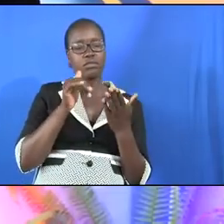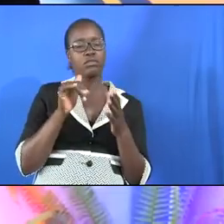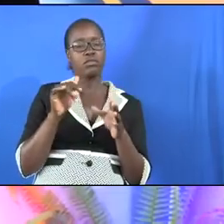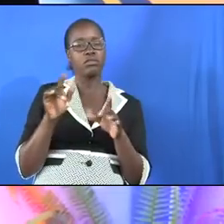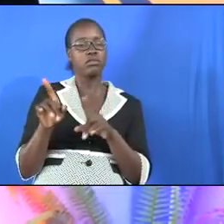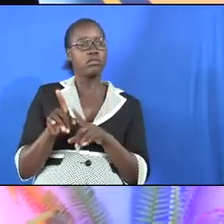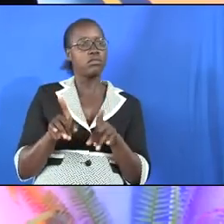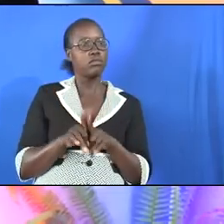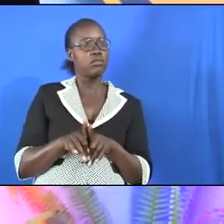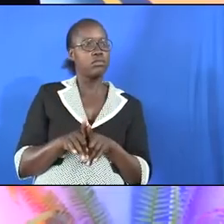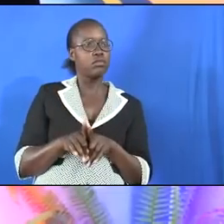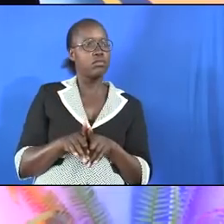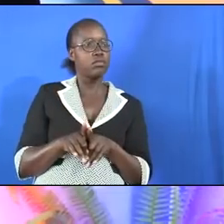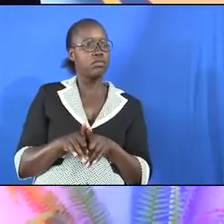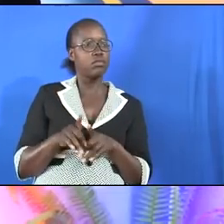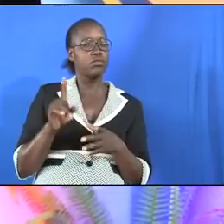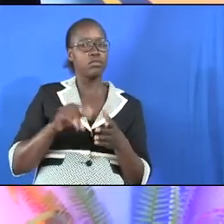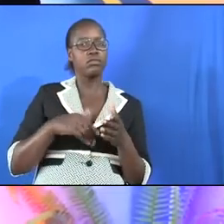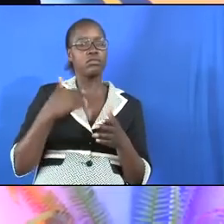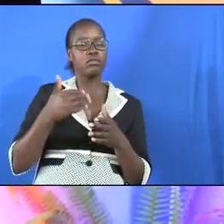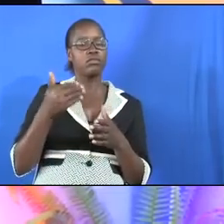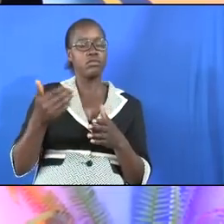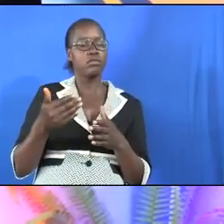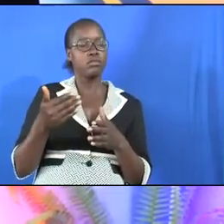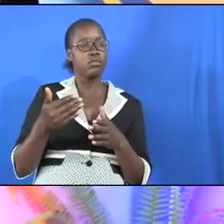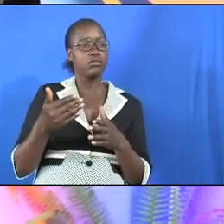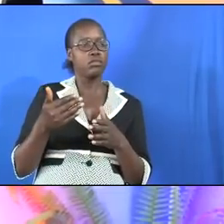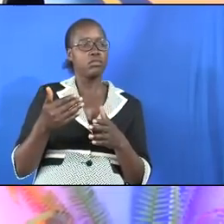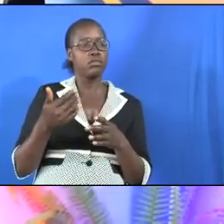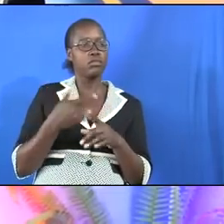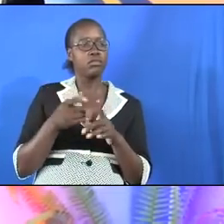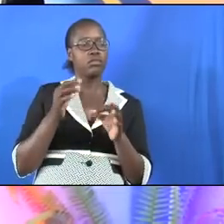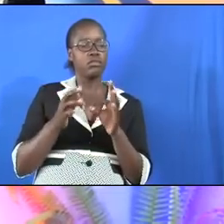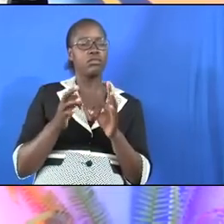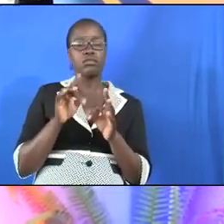according to what I have always perceived but if